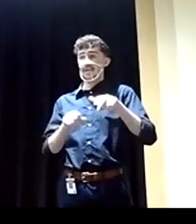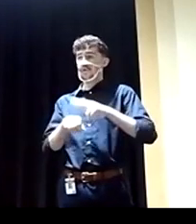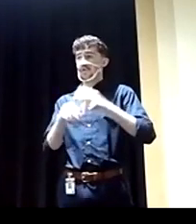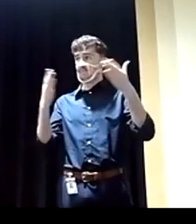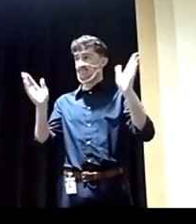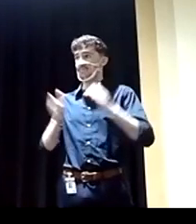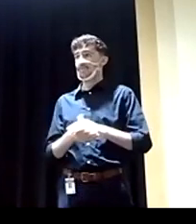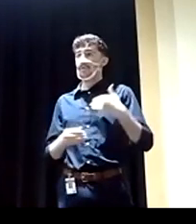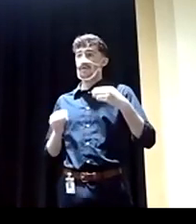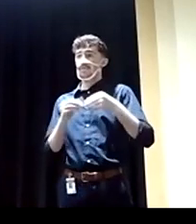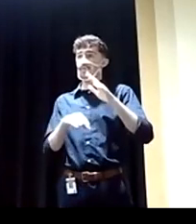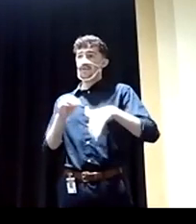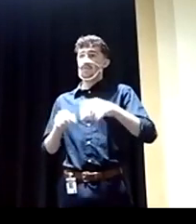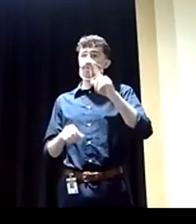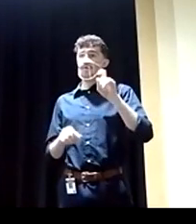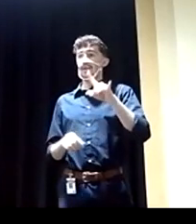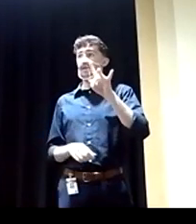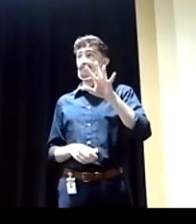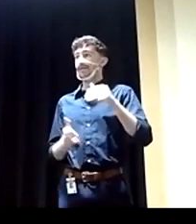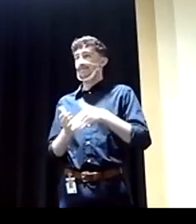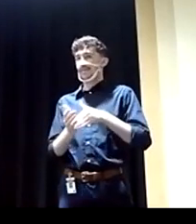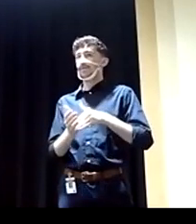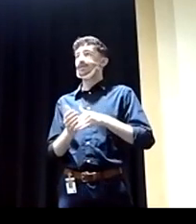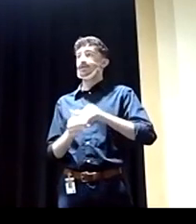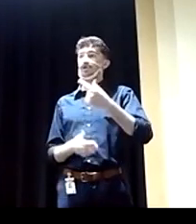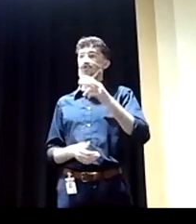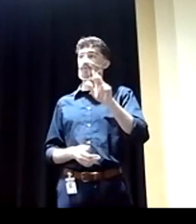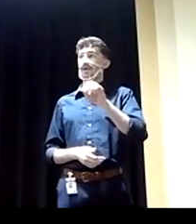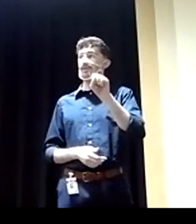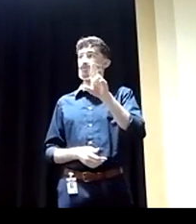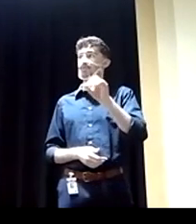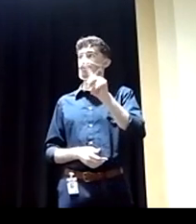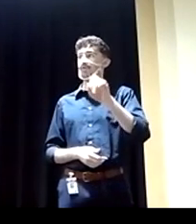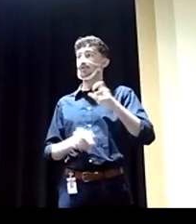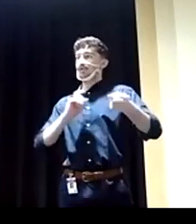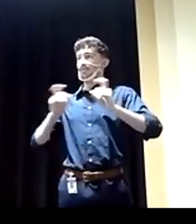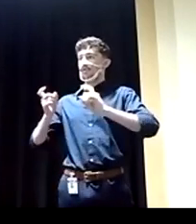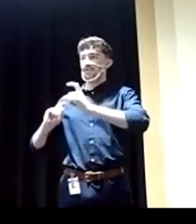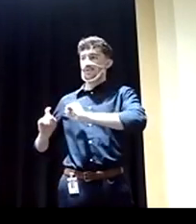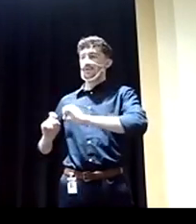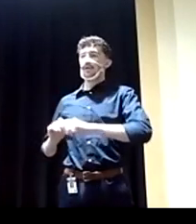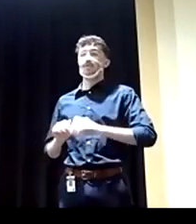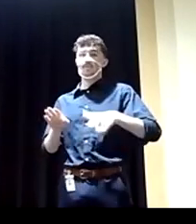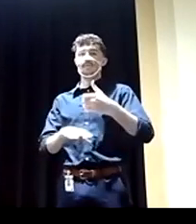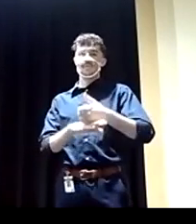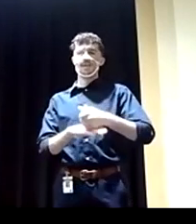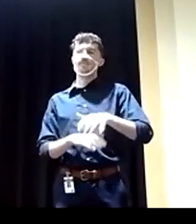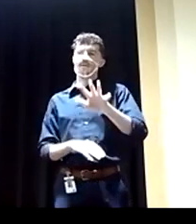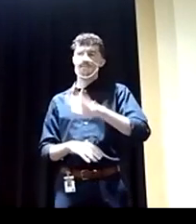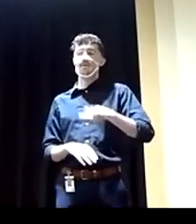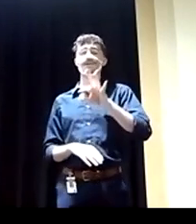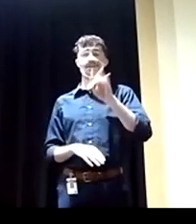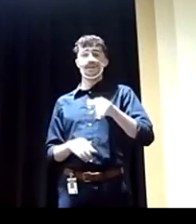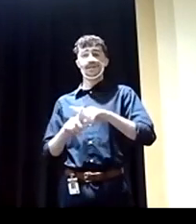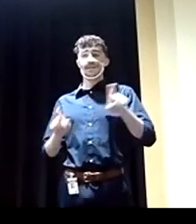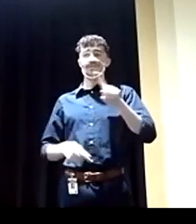country. We have over 185,000 grassroots donors. And we have placed ourselves in nearly 90 percent of Pennsylvania zip